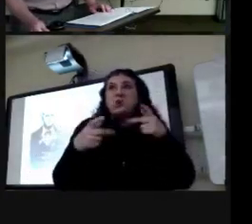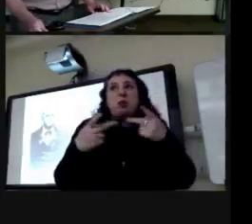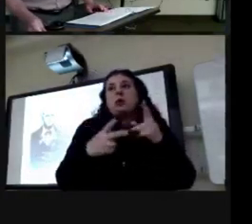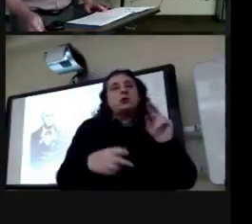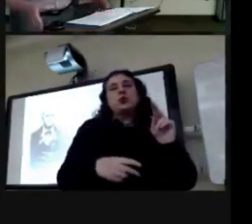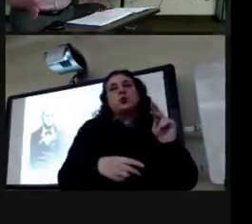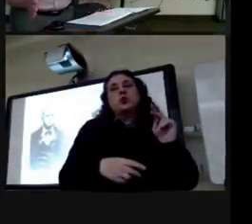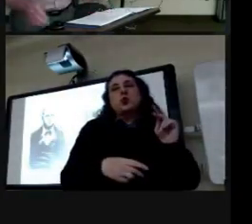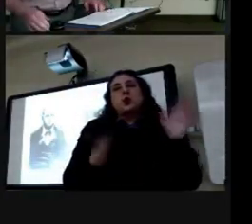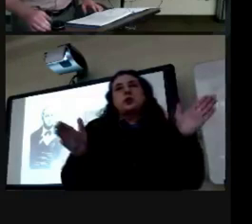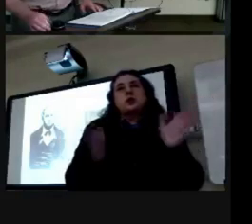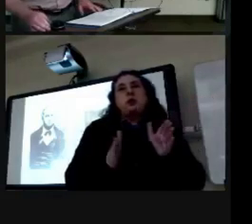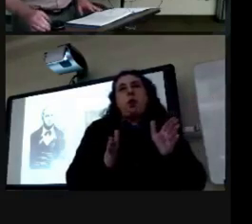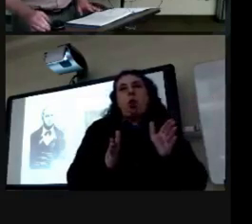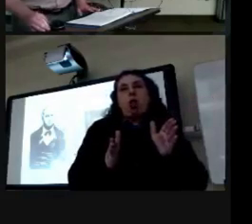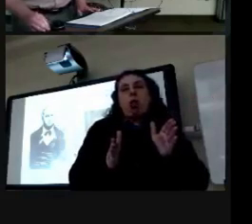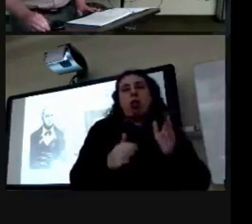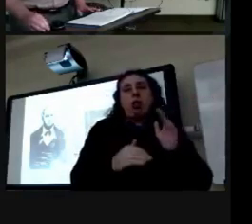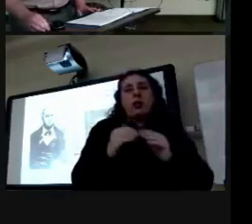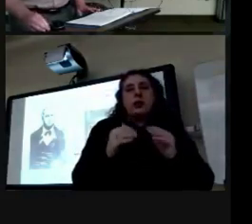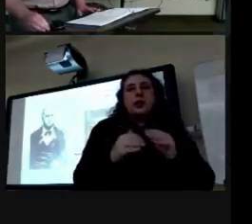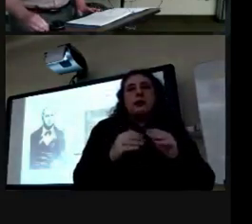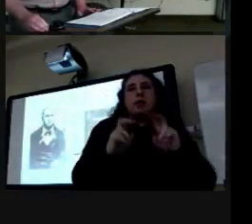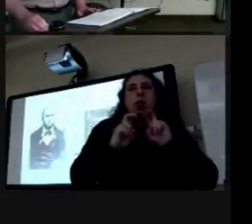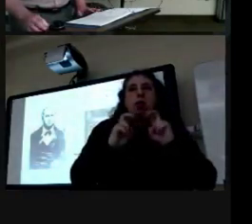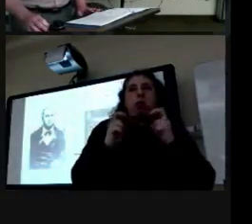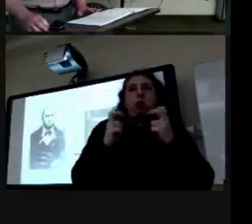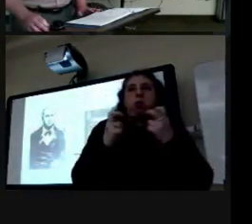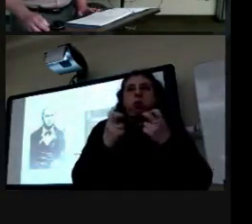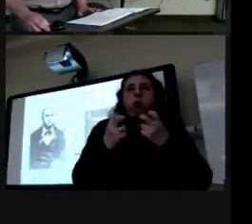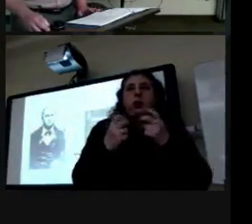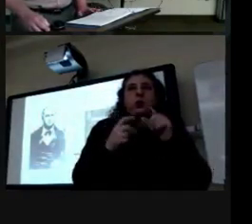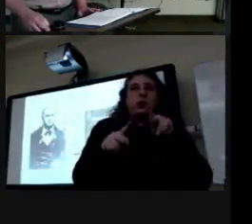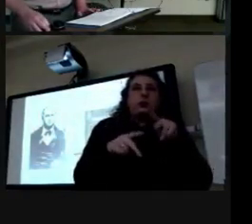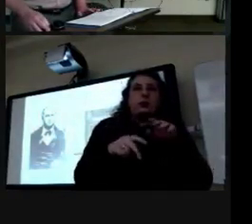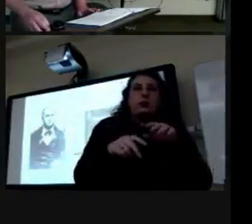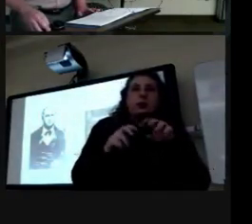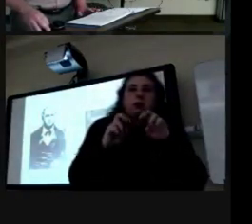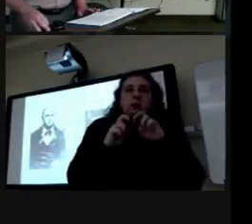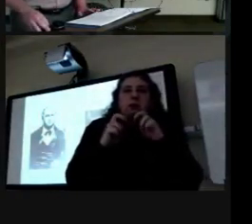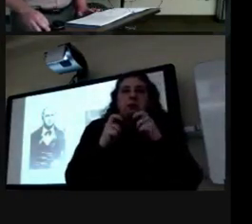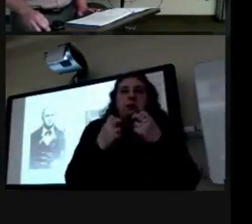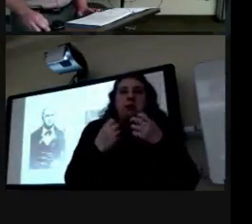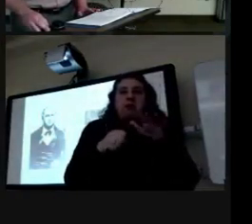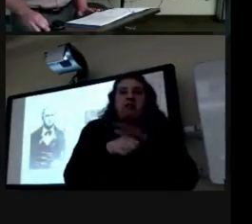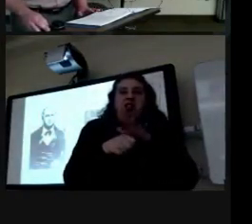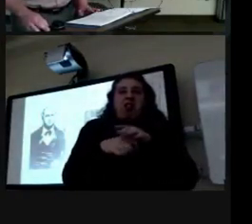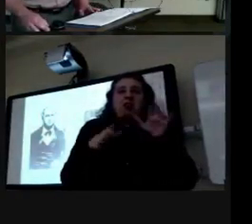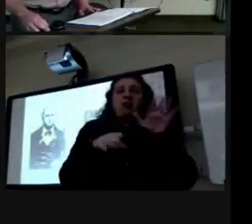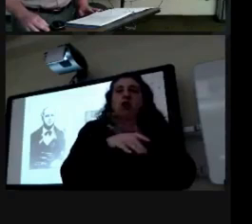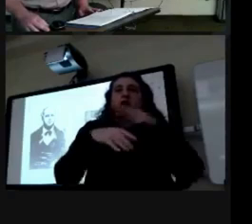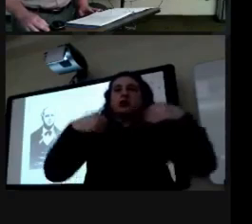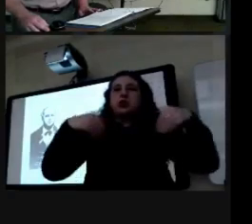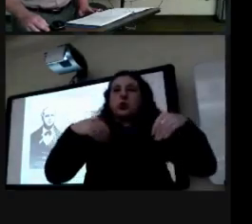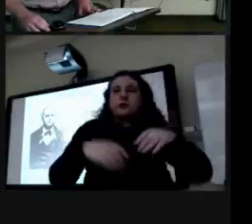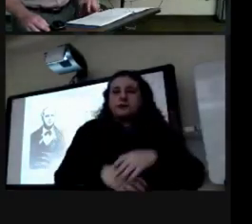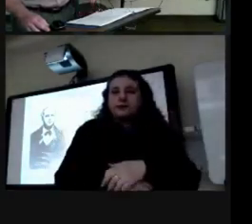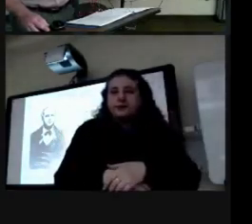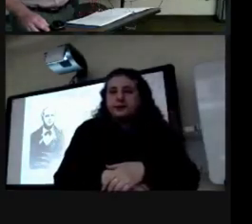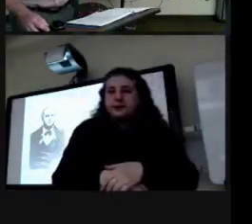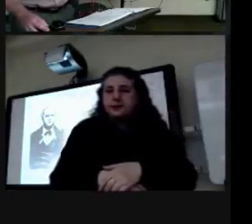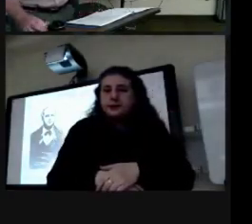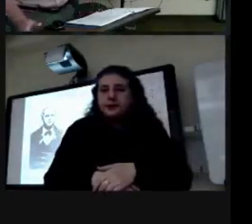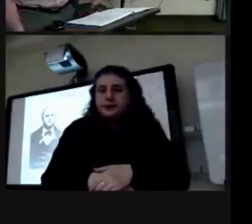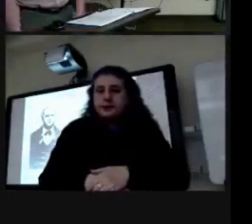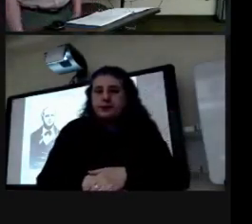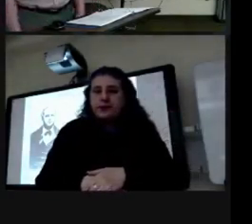pretty small to get them in room that i only imagine 20 people would take up that whole store uh and